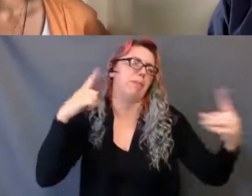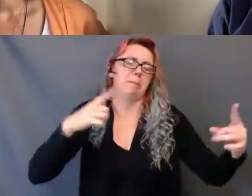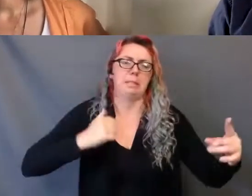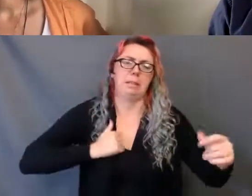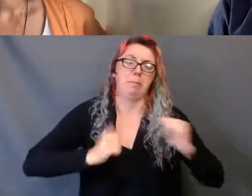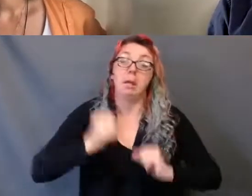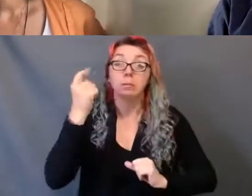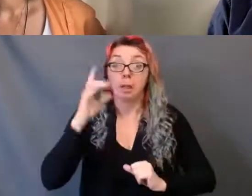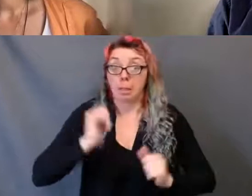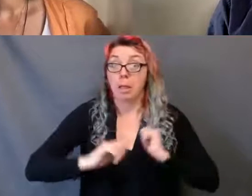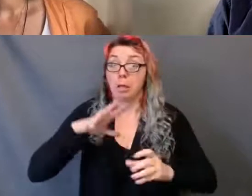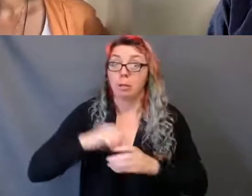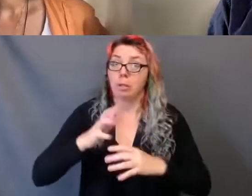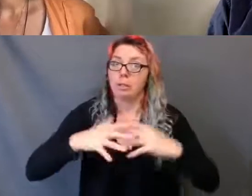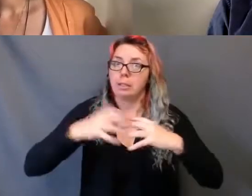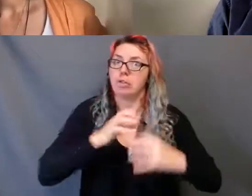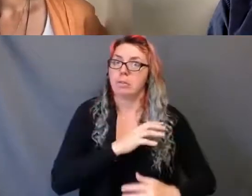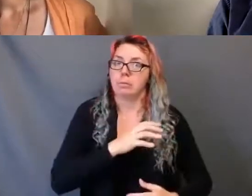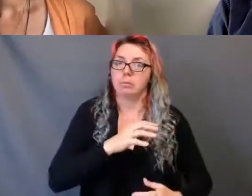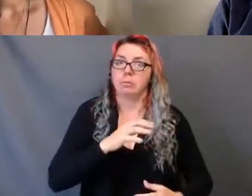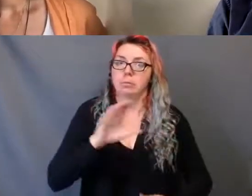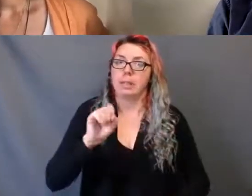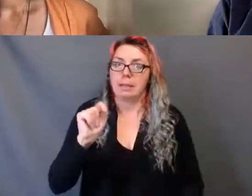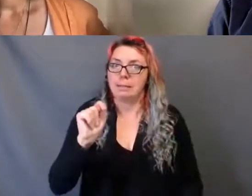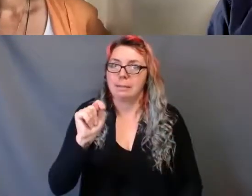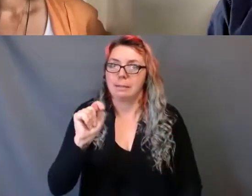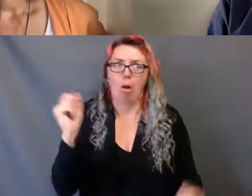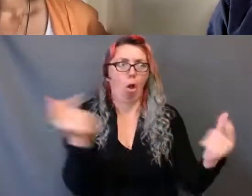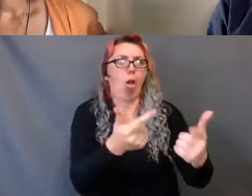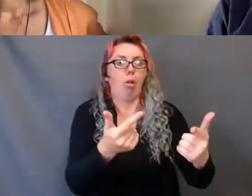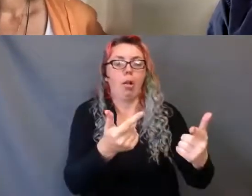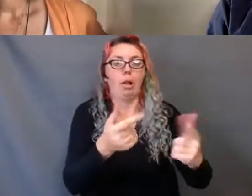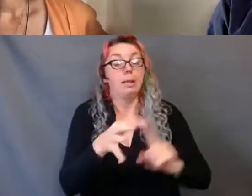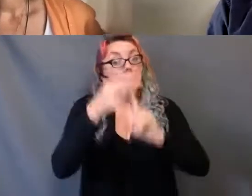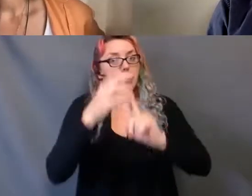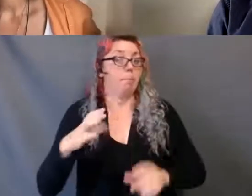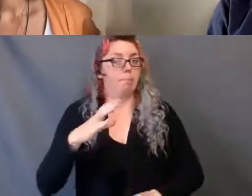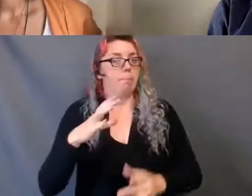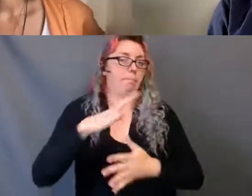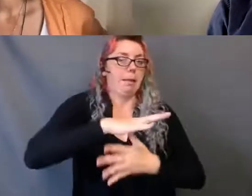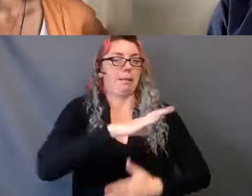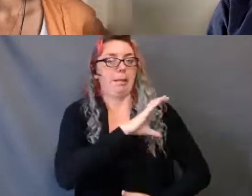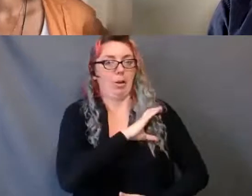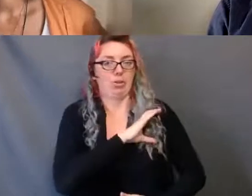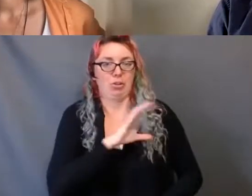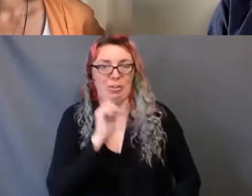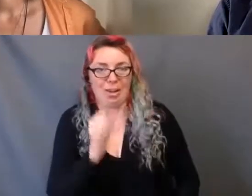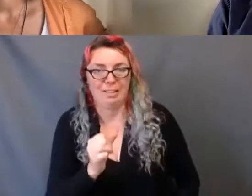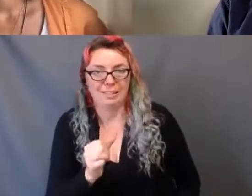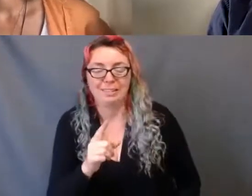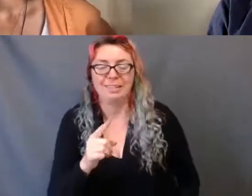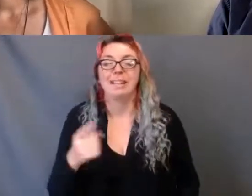cast. Except, of course, for the lead role. It premiered at the opening of the National Arts Centre in 1969